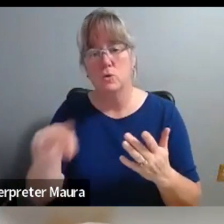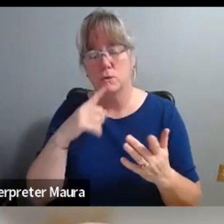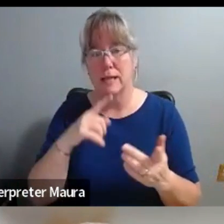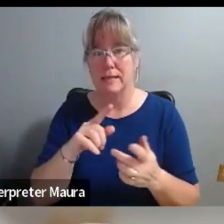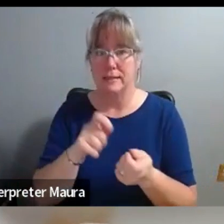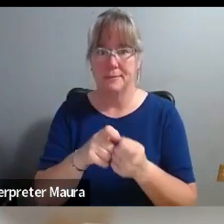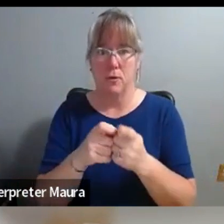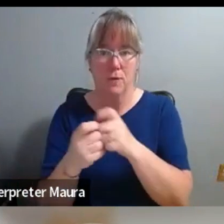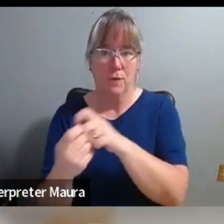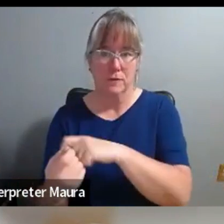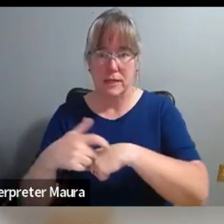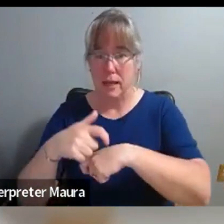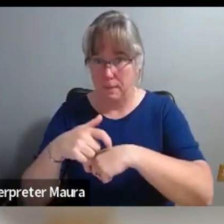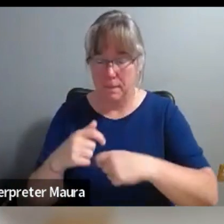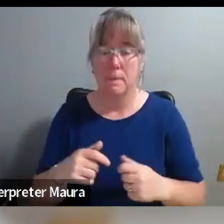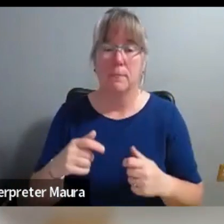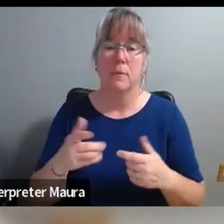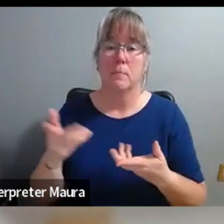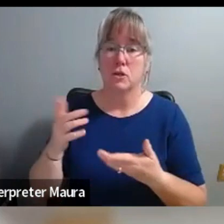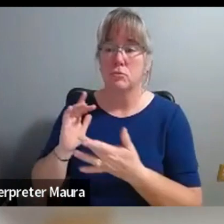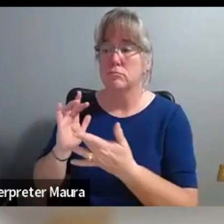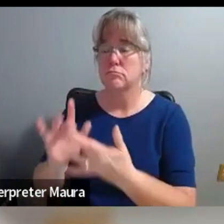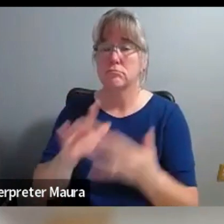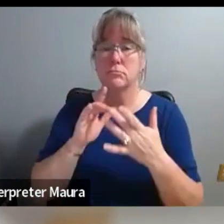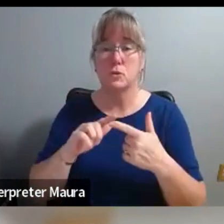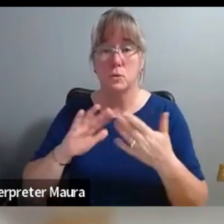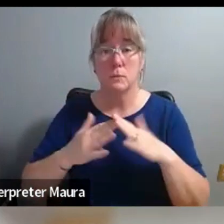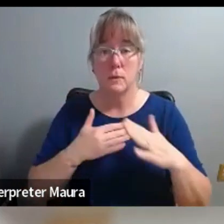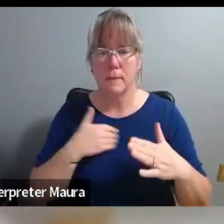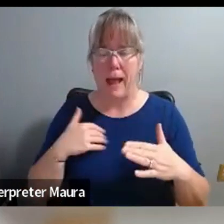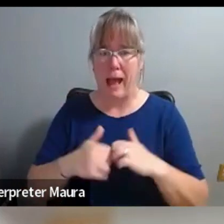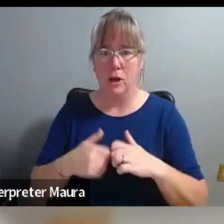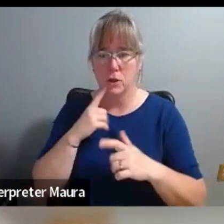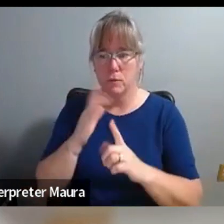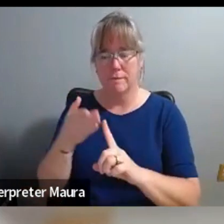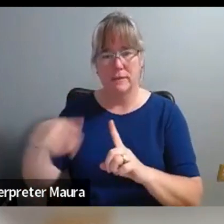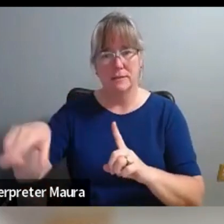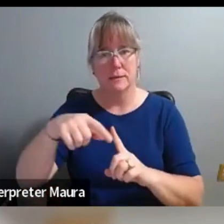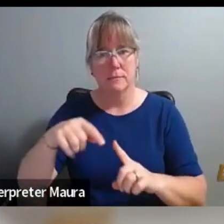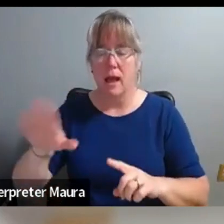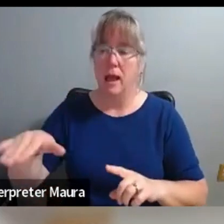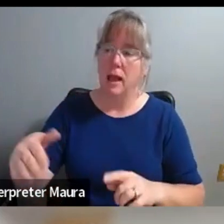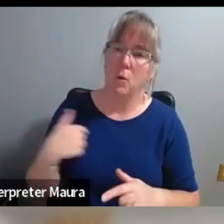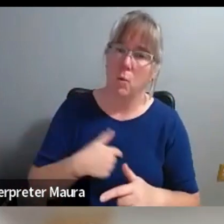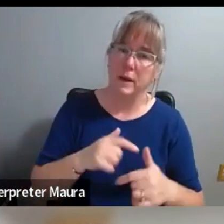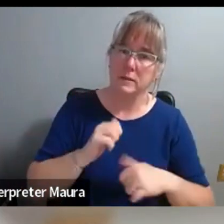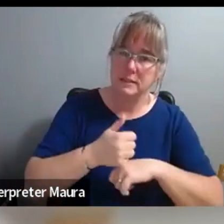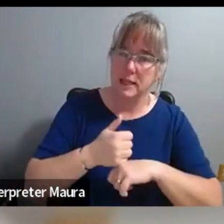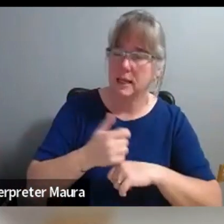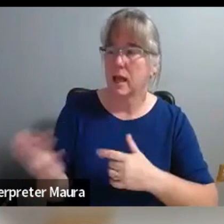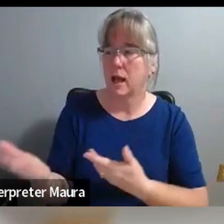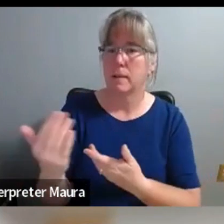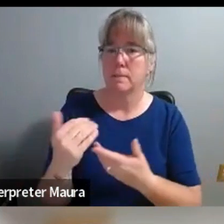to your community members, how are you pitching that? Or how do you fold that into the conversations you were already having?